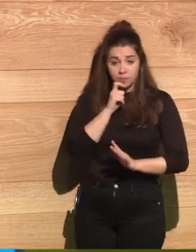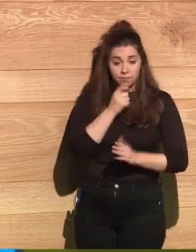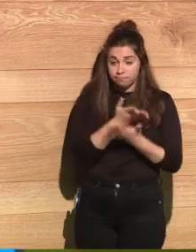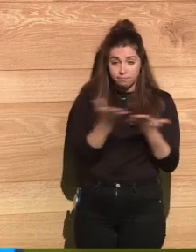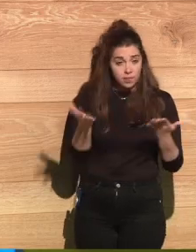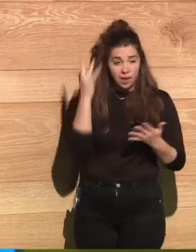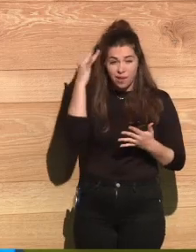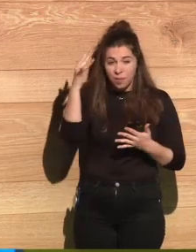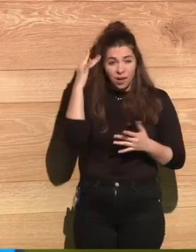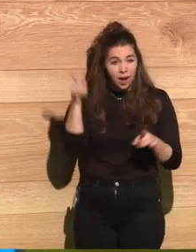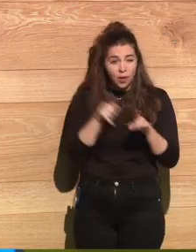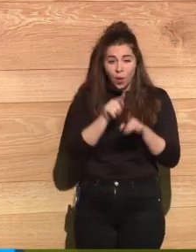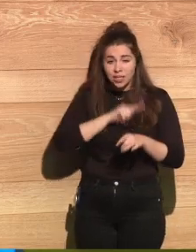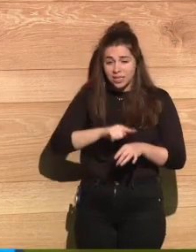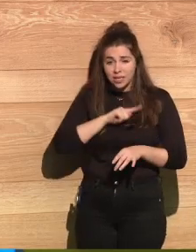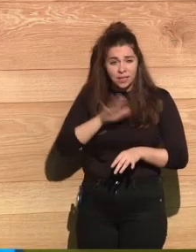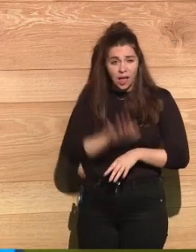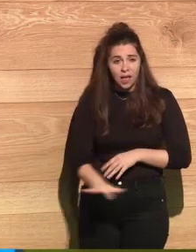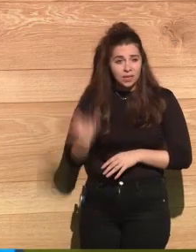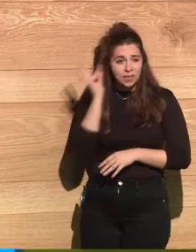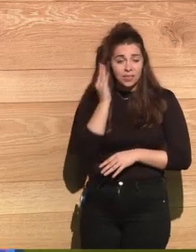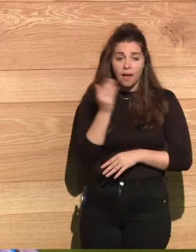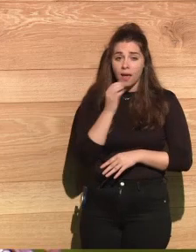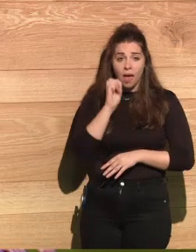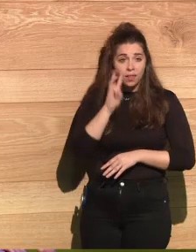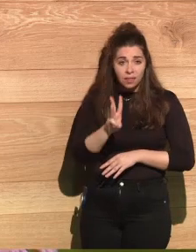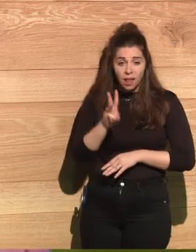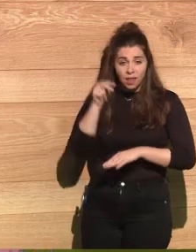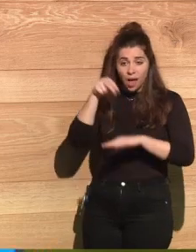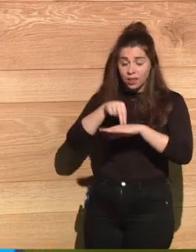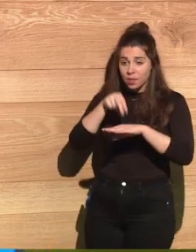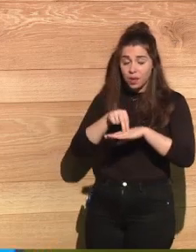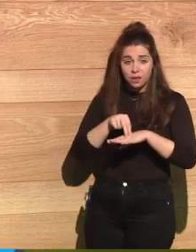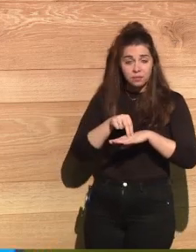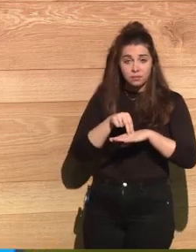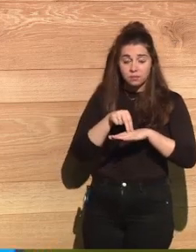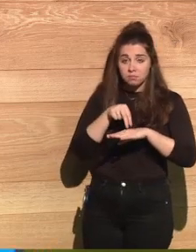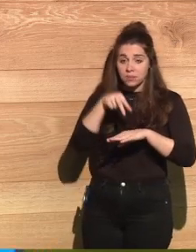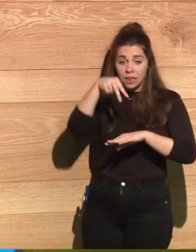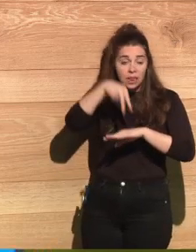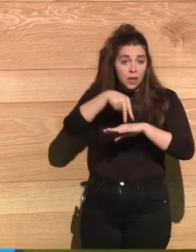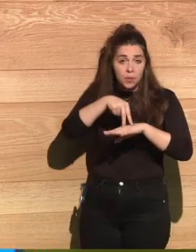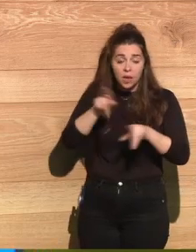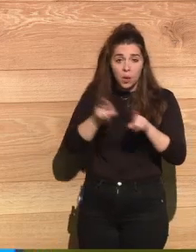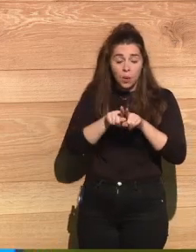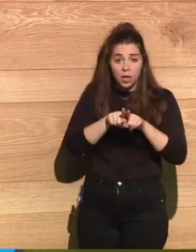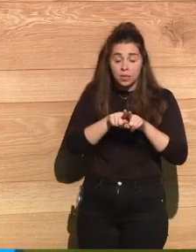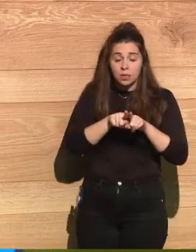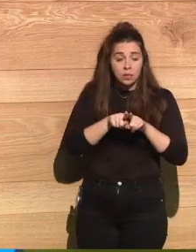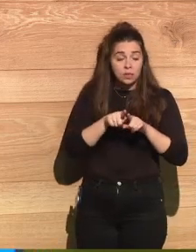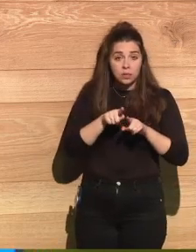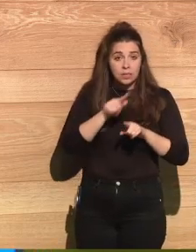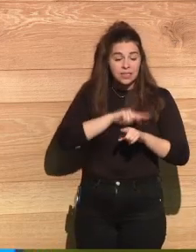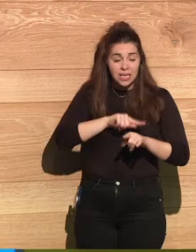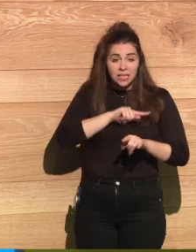without any feeling. Just watched it.